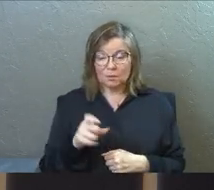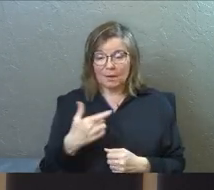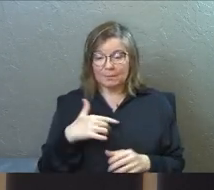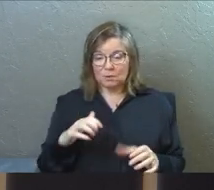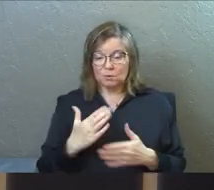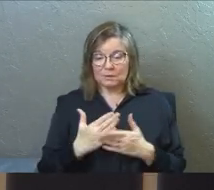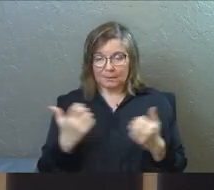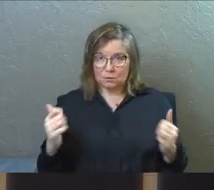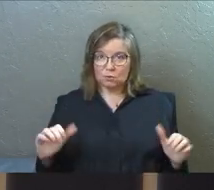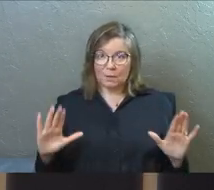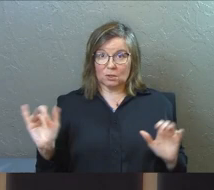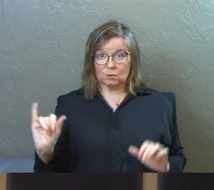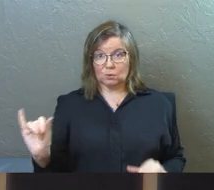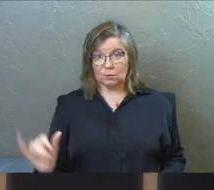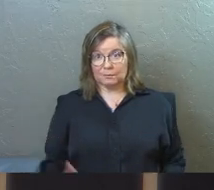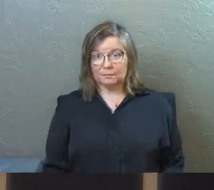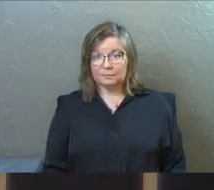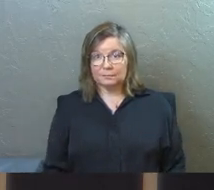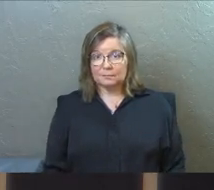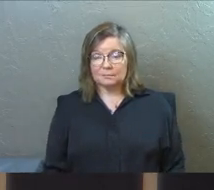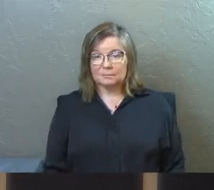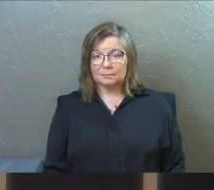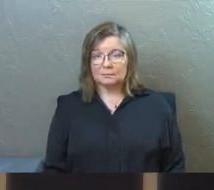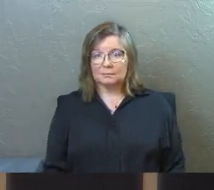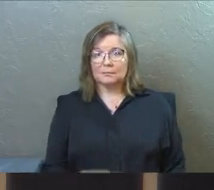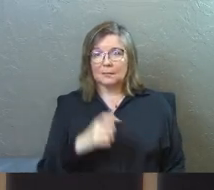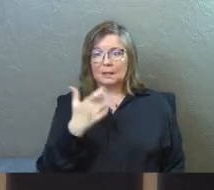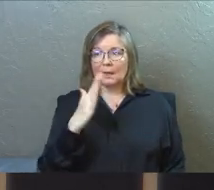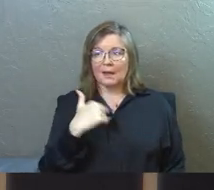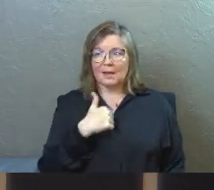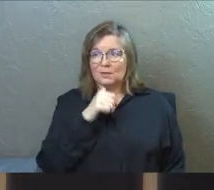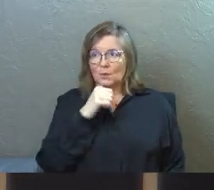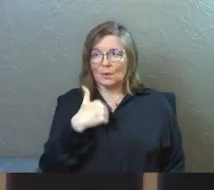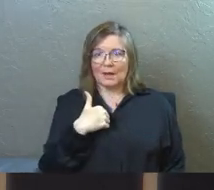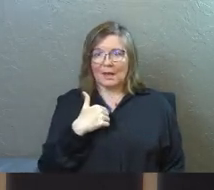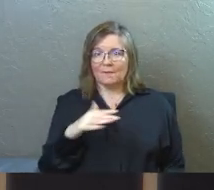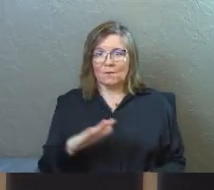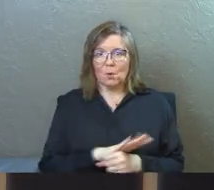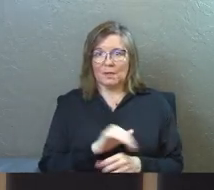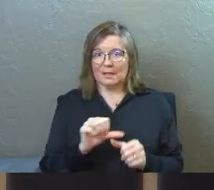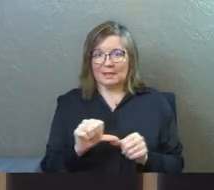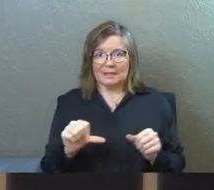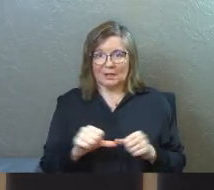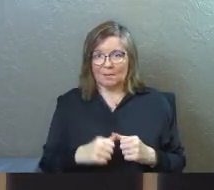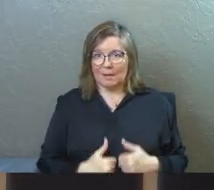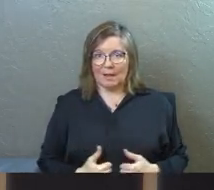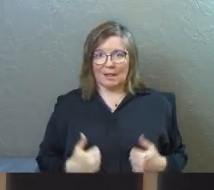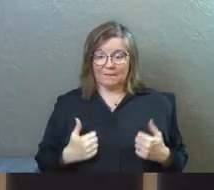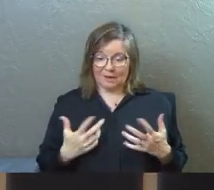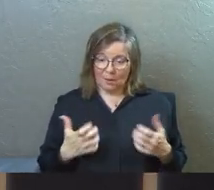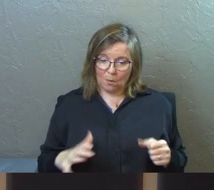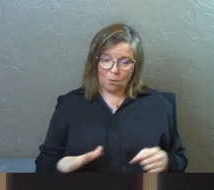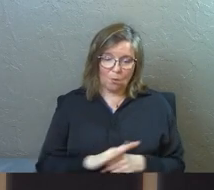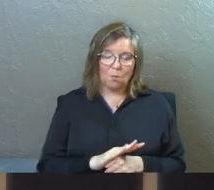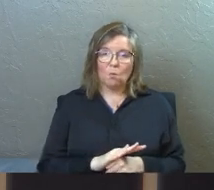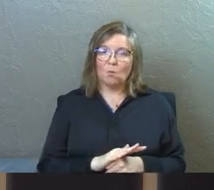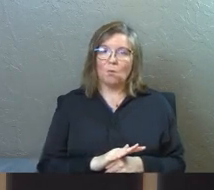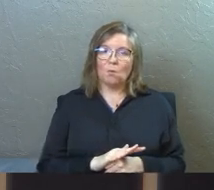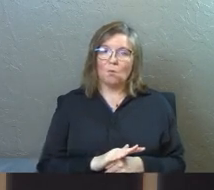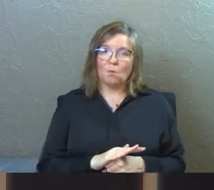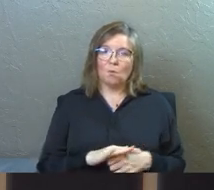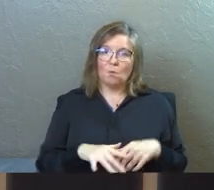you might be doing some surrendering too. Because God, I don't have wholeness in these areas in my life, and I want wholeness.